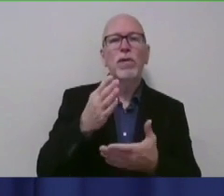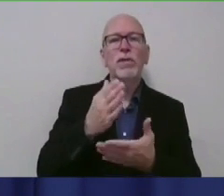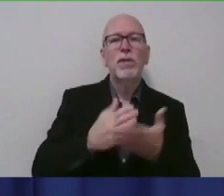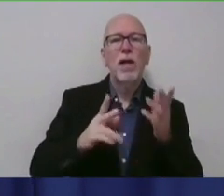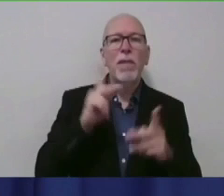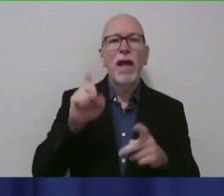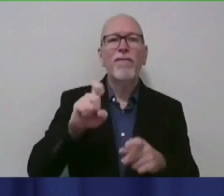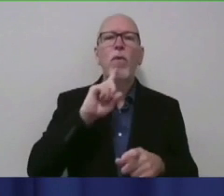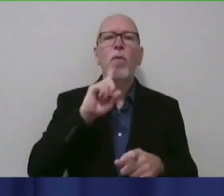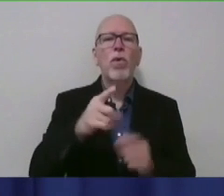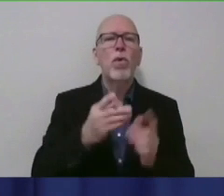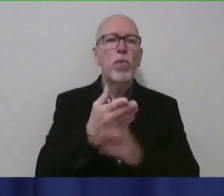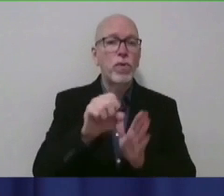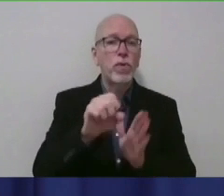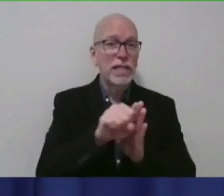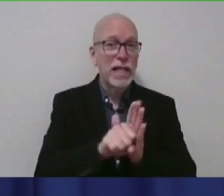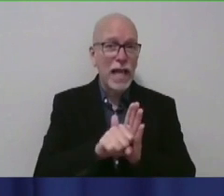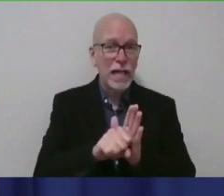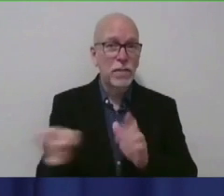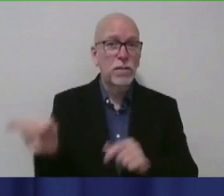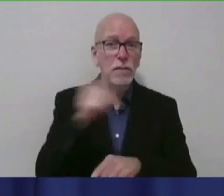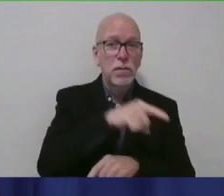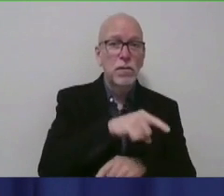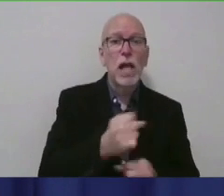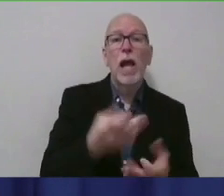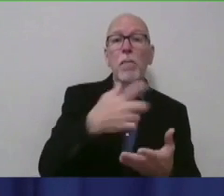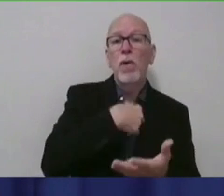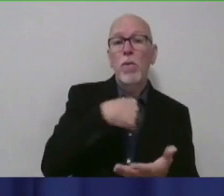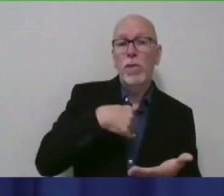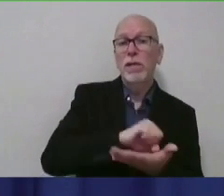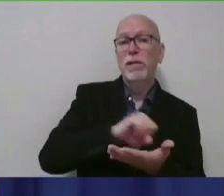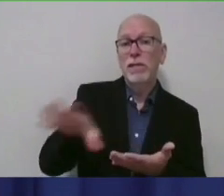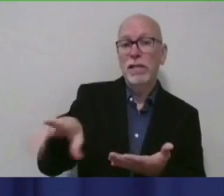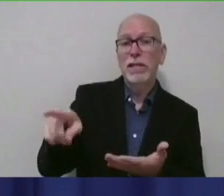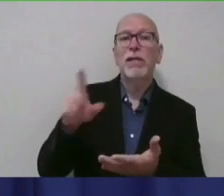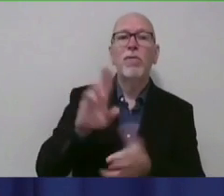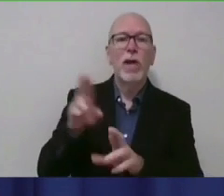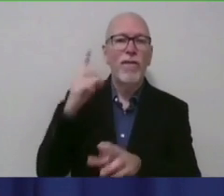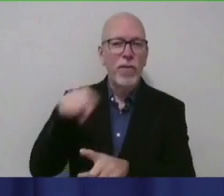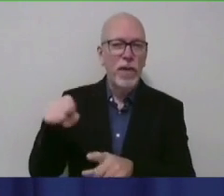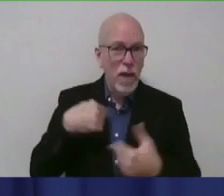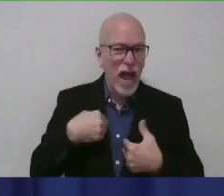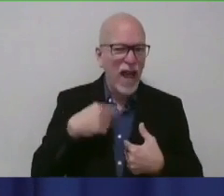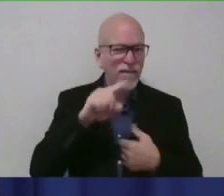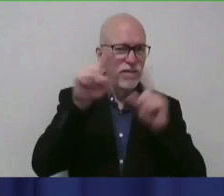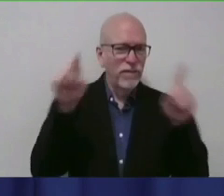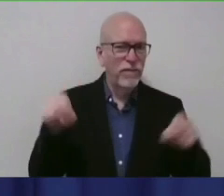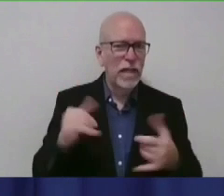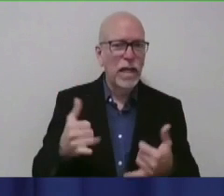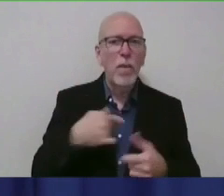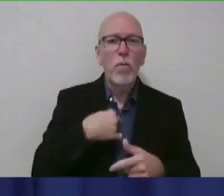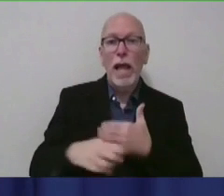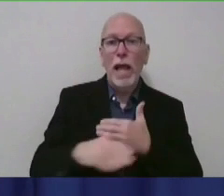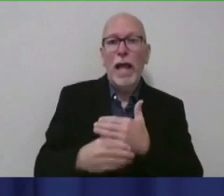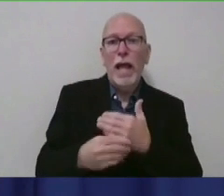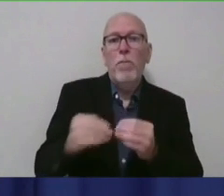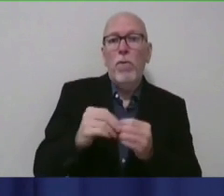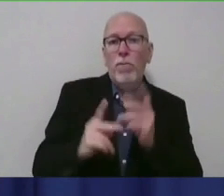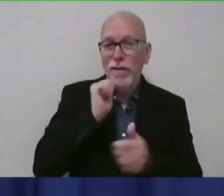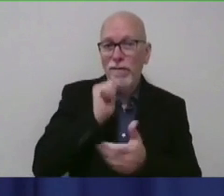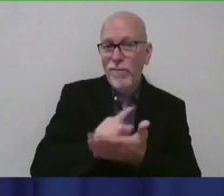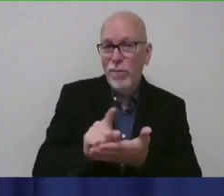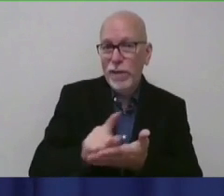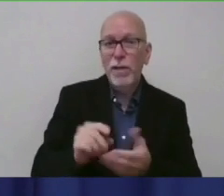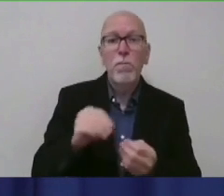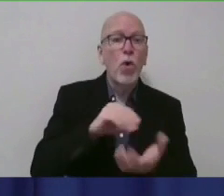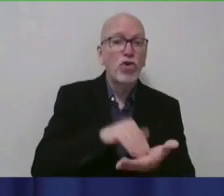through the state and whatever amount of vaccine that makes sense for them. So, it is out there. We add more people every single week, more providers. So, I